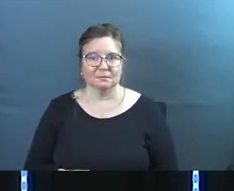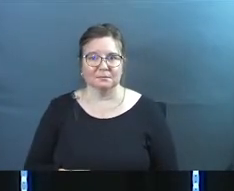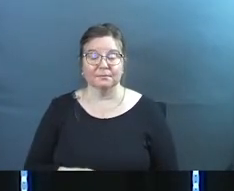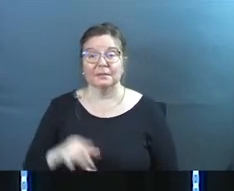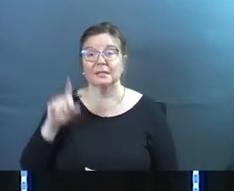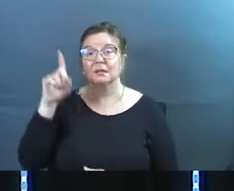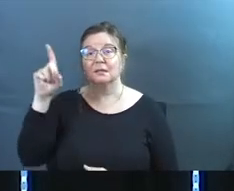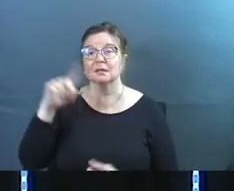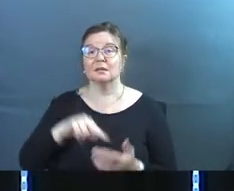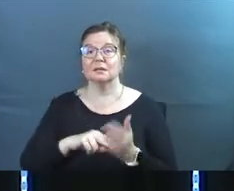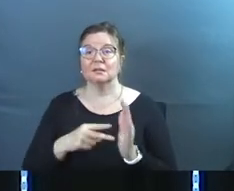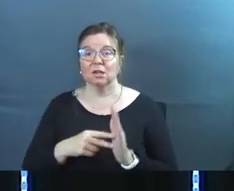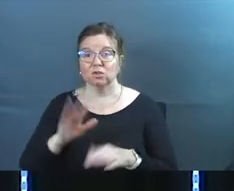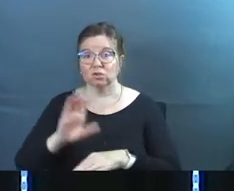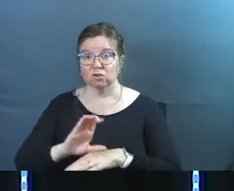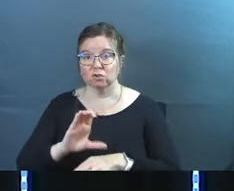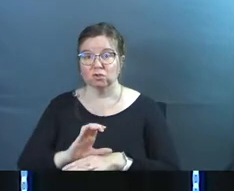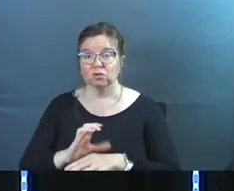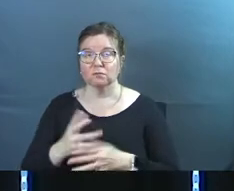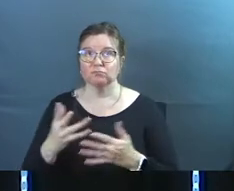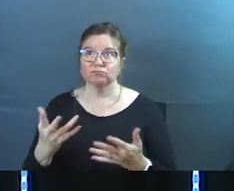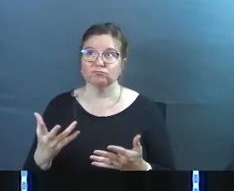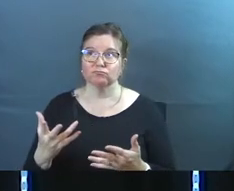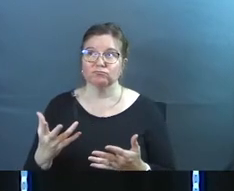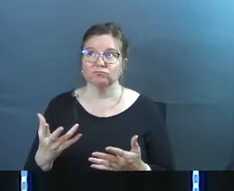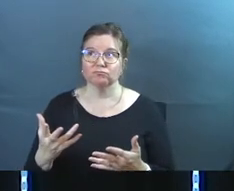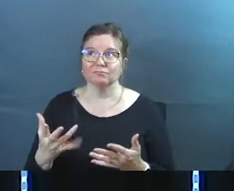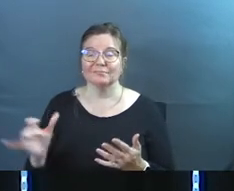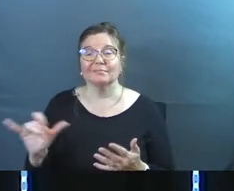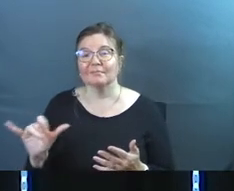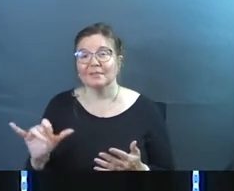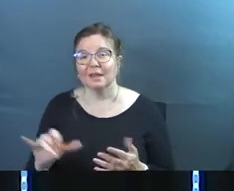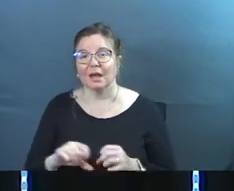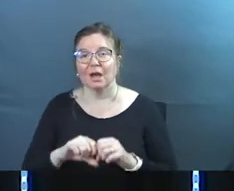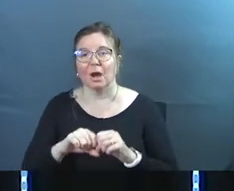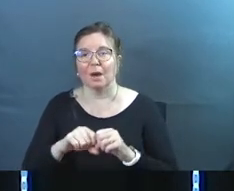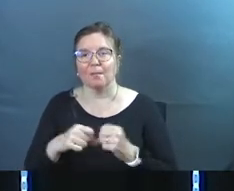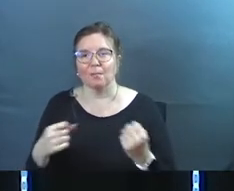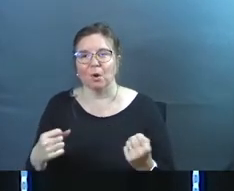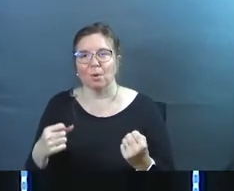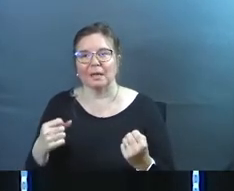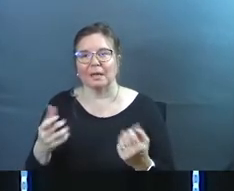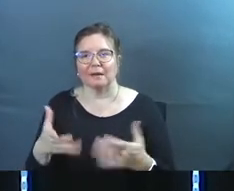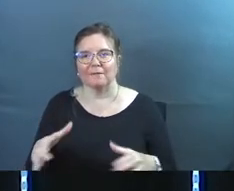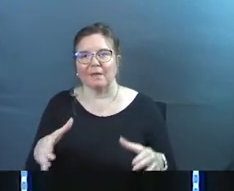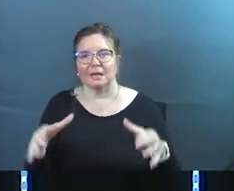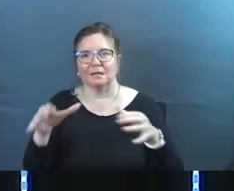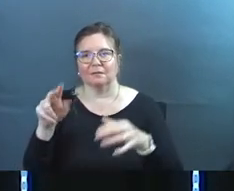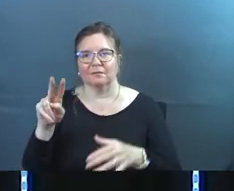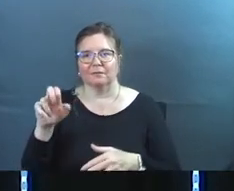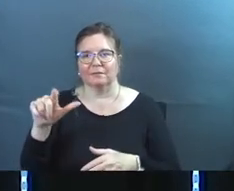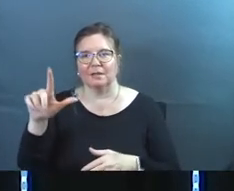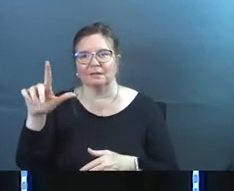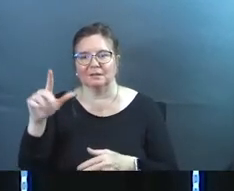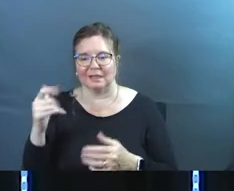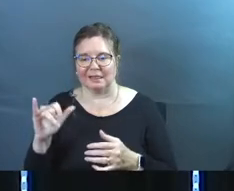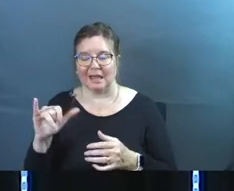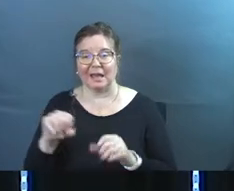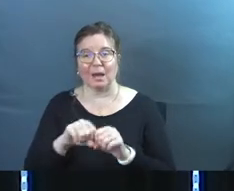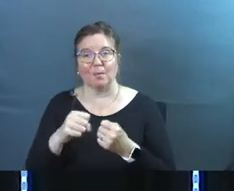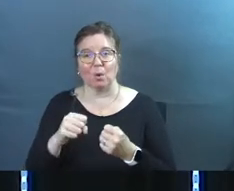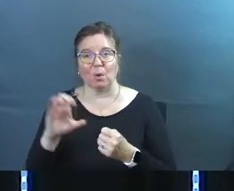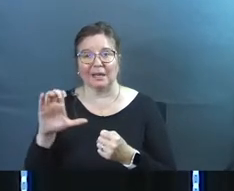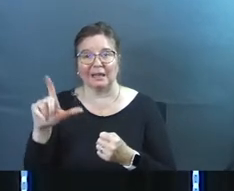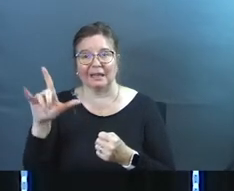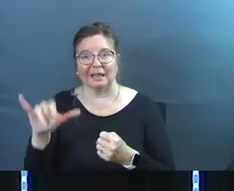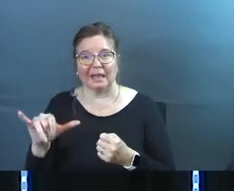That he intends the church to be like a broken vessel. Like a broken clay pot